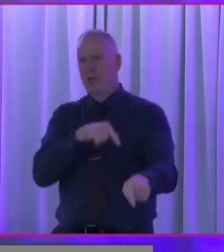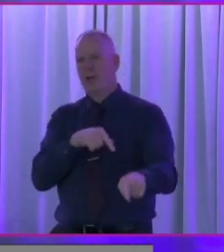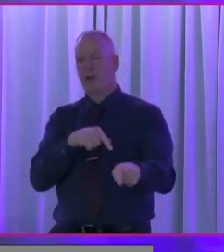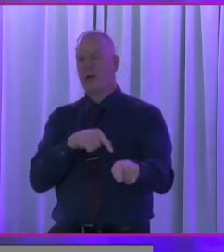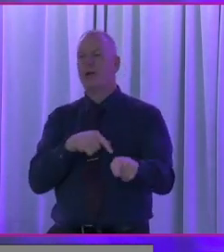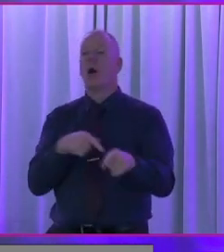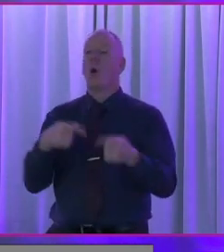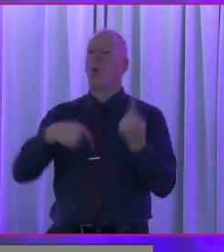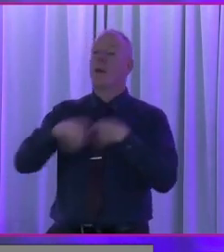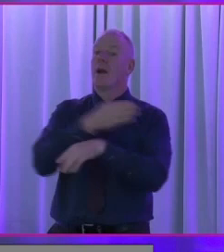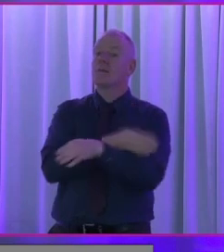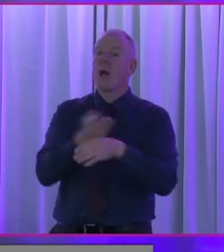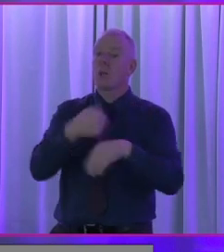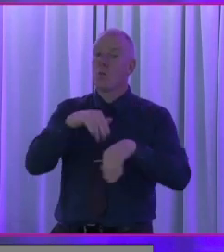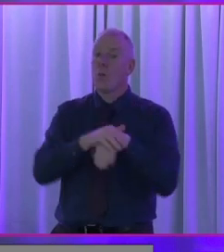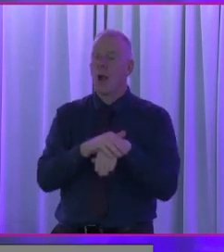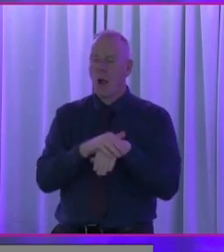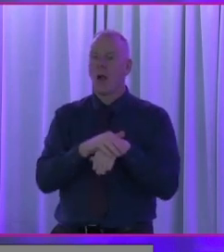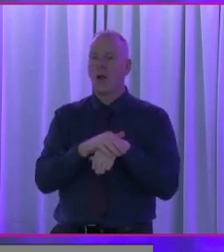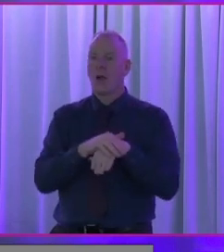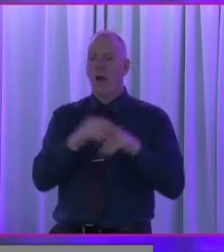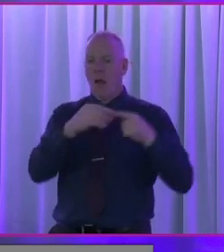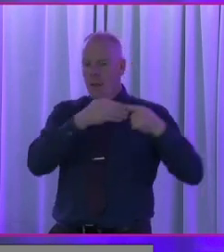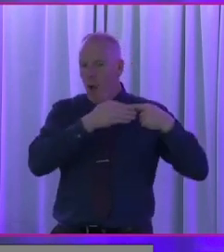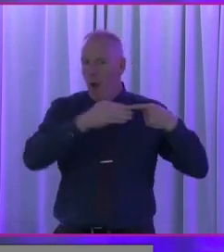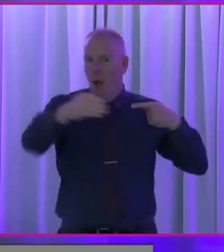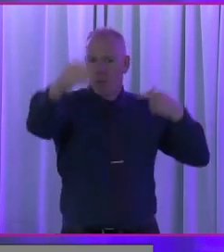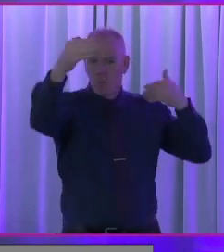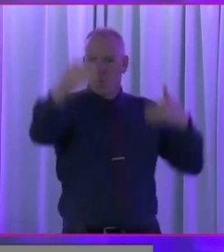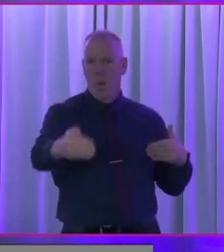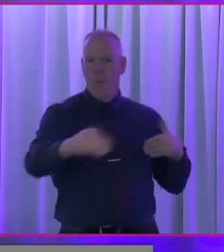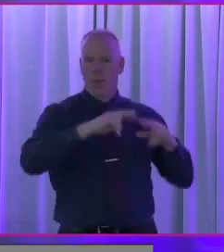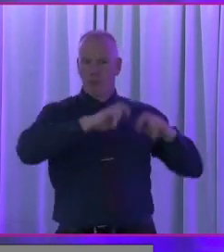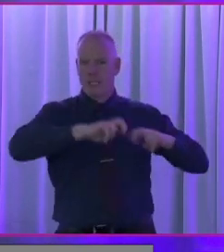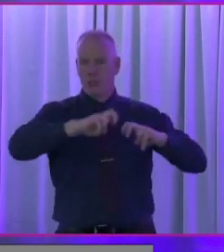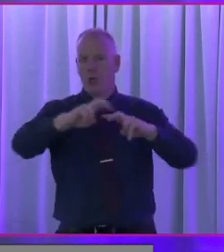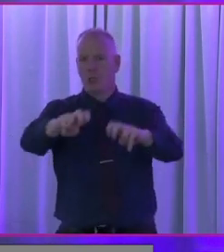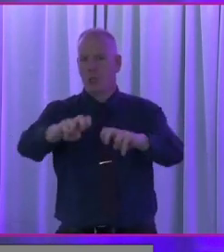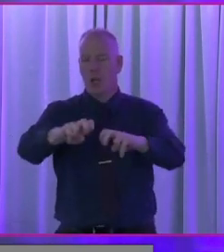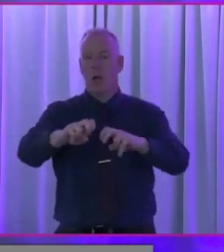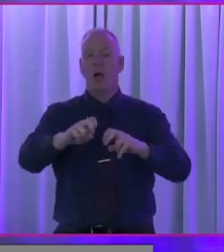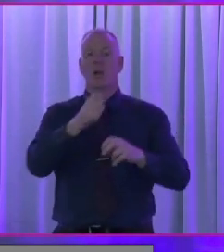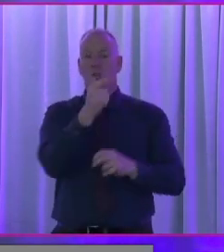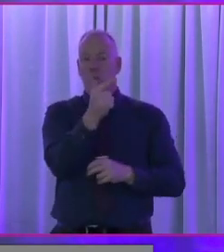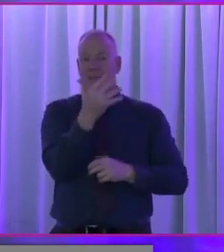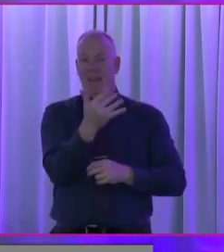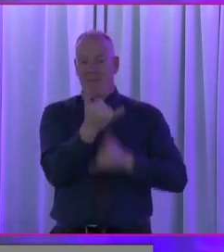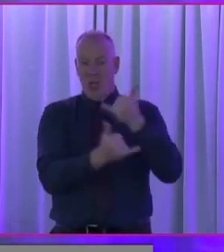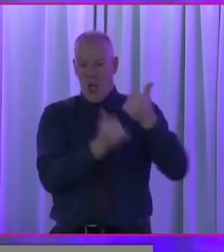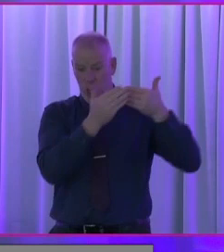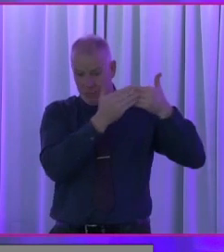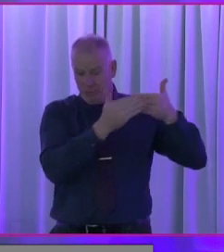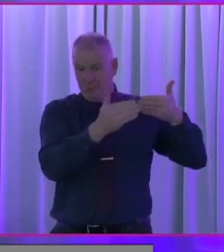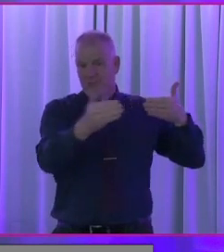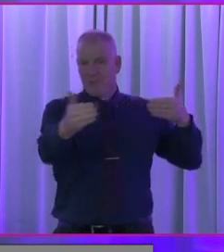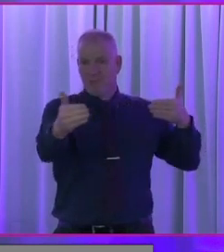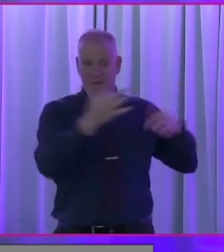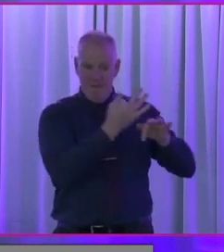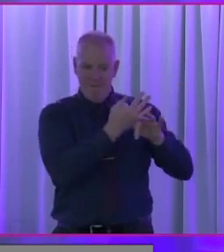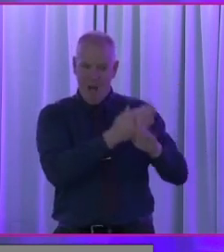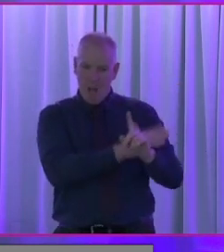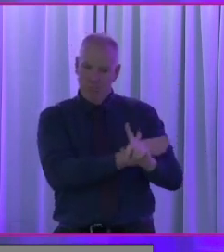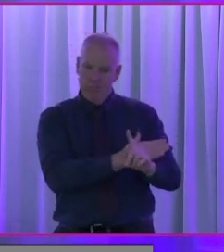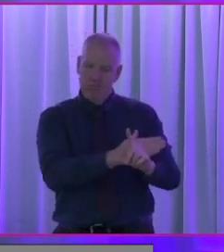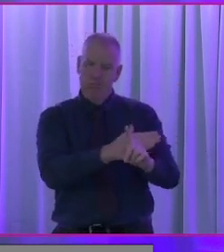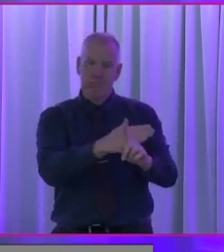We're going to start a longitudinal study, which is a 25-year study where we can track progress